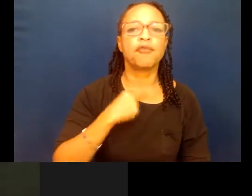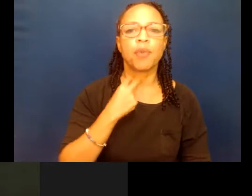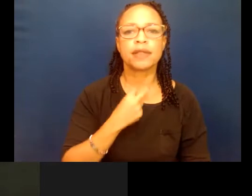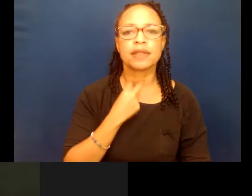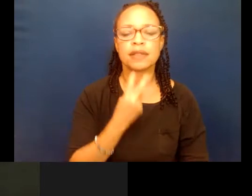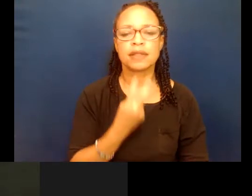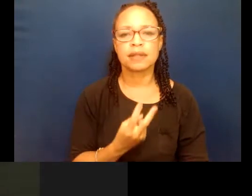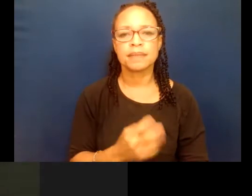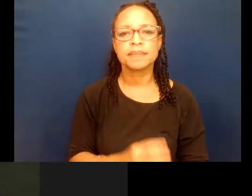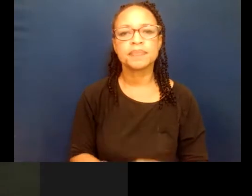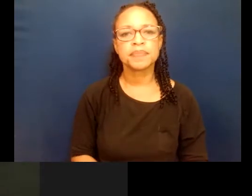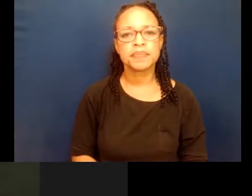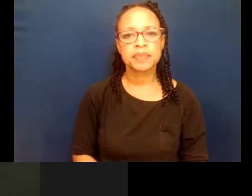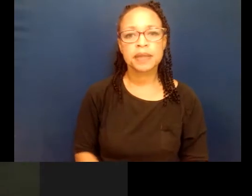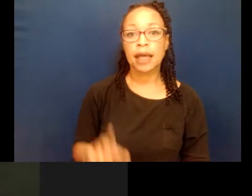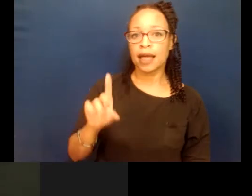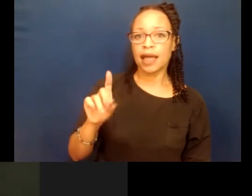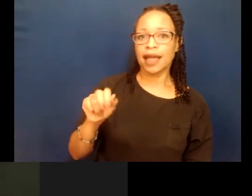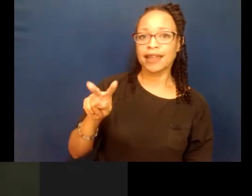David, and